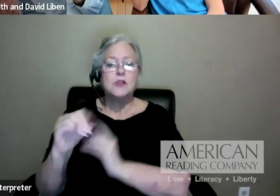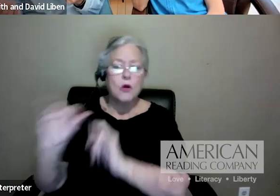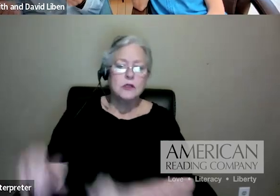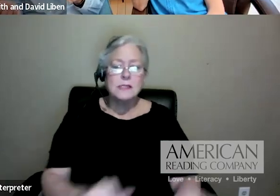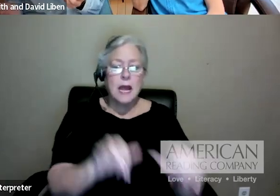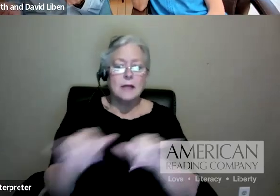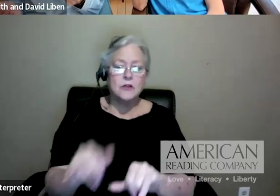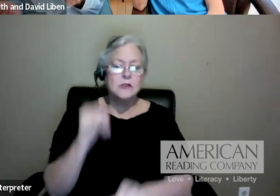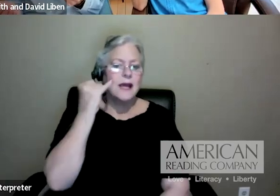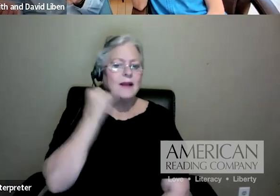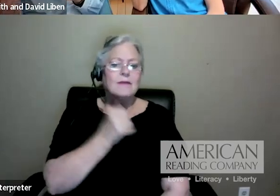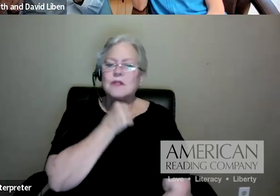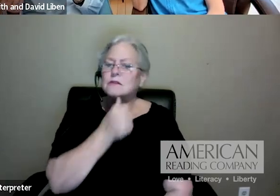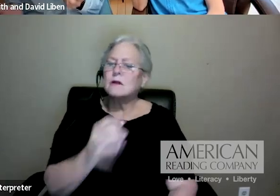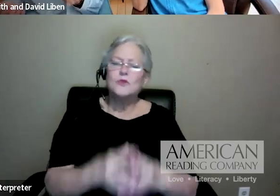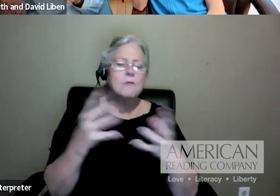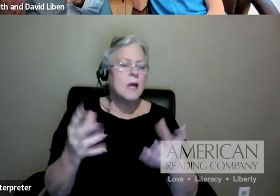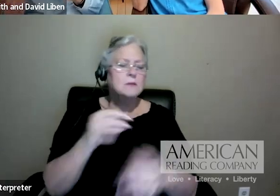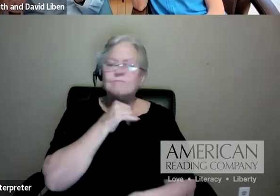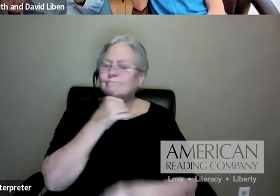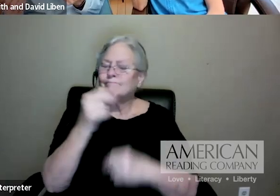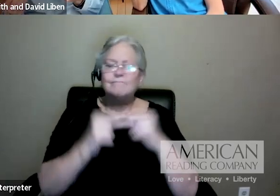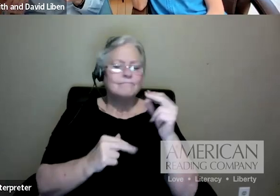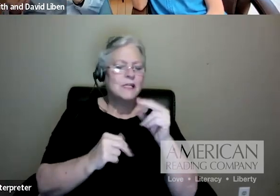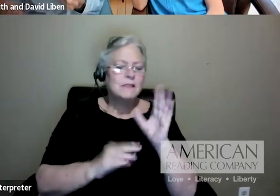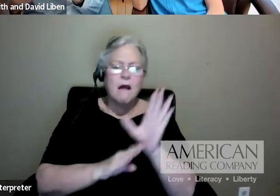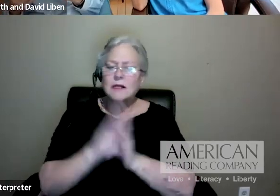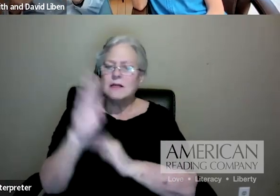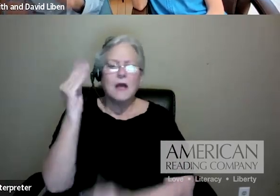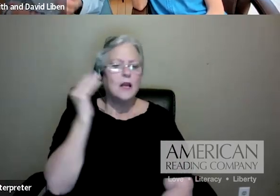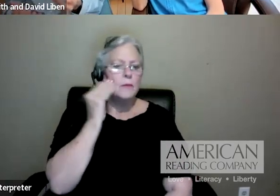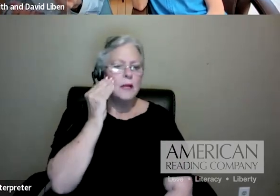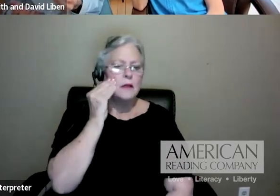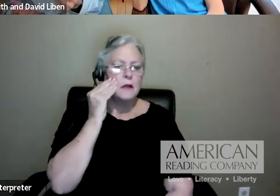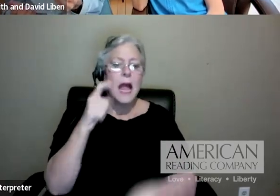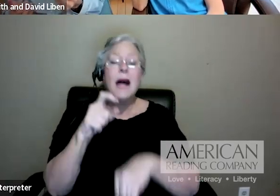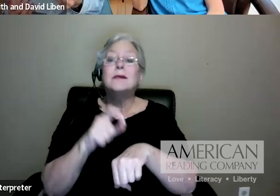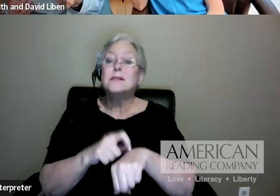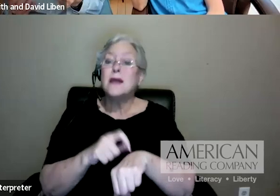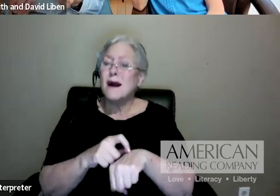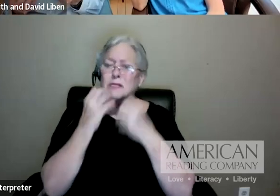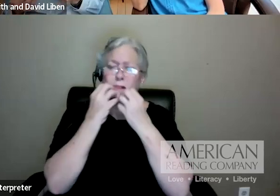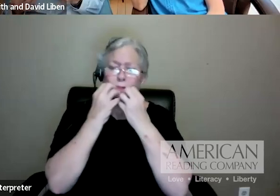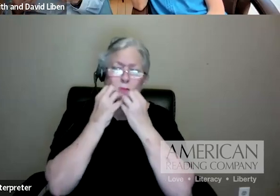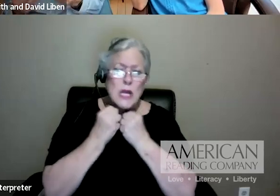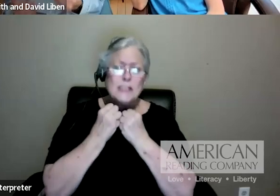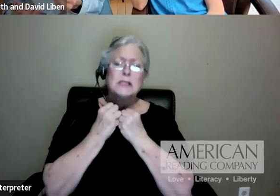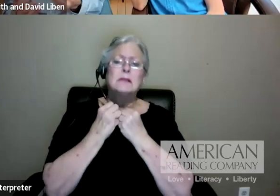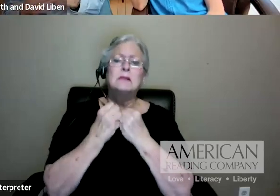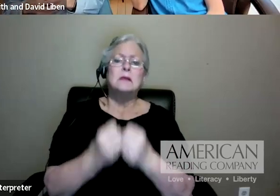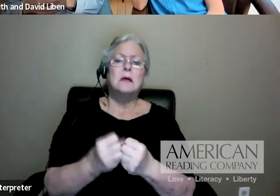it's not really building knowledge. Because there's a... Time is a precious commodity in